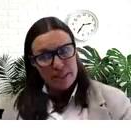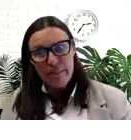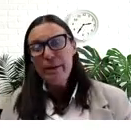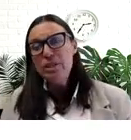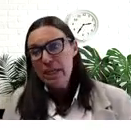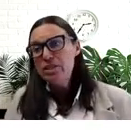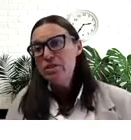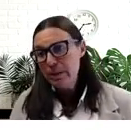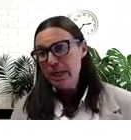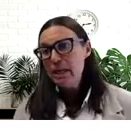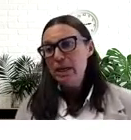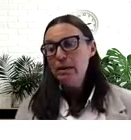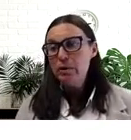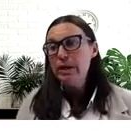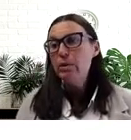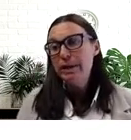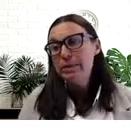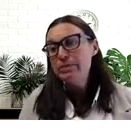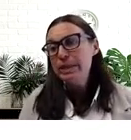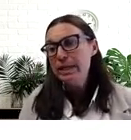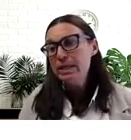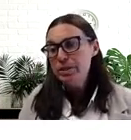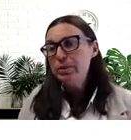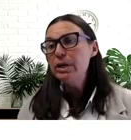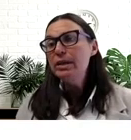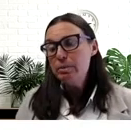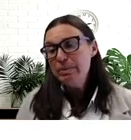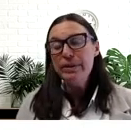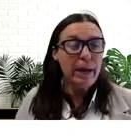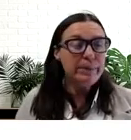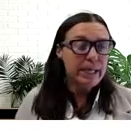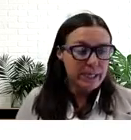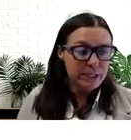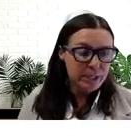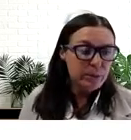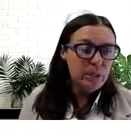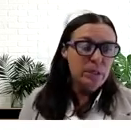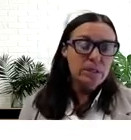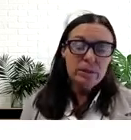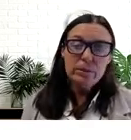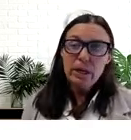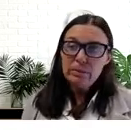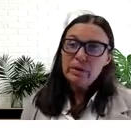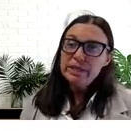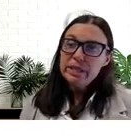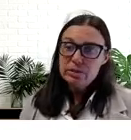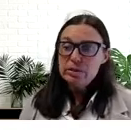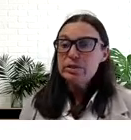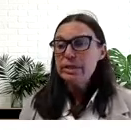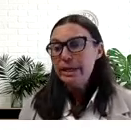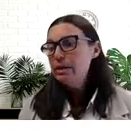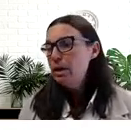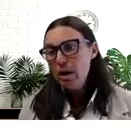But somehow it changed for me, and it became real when it was related to the people that I was connected to. So Enate